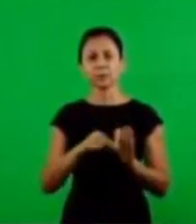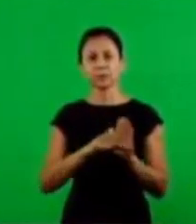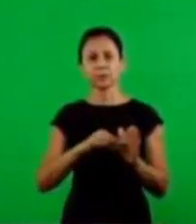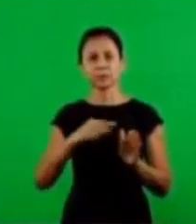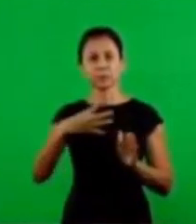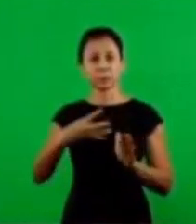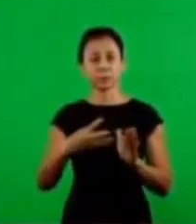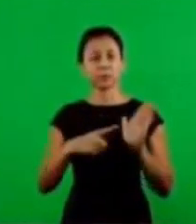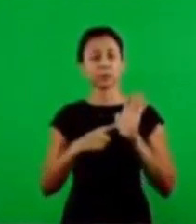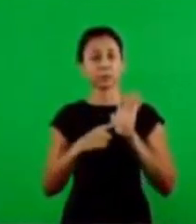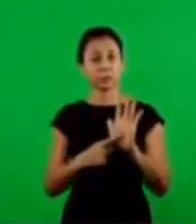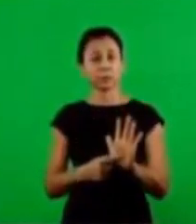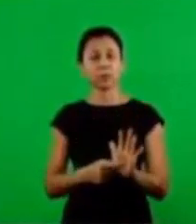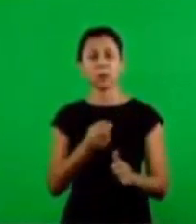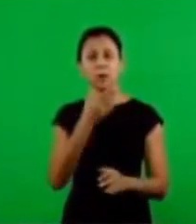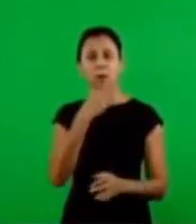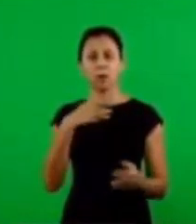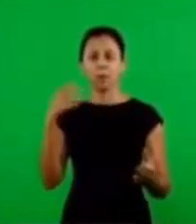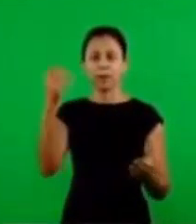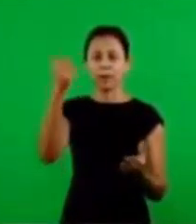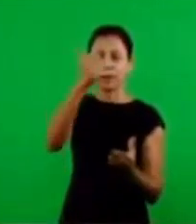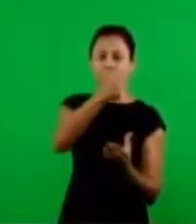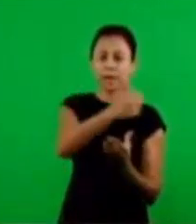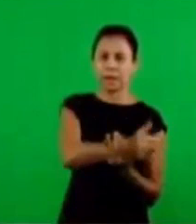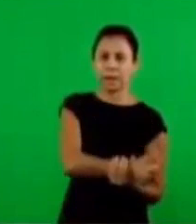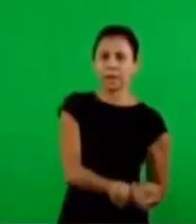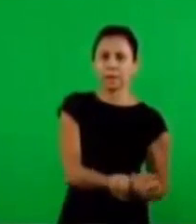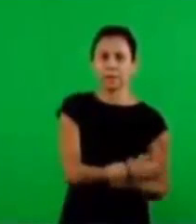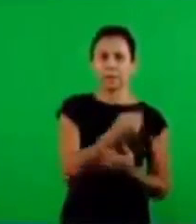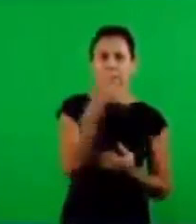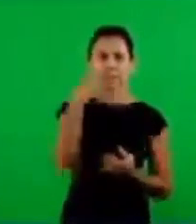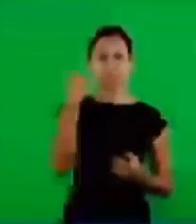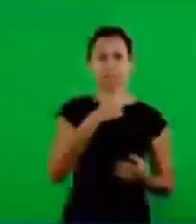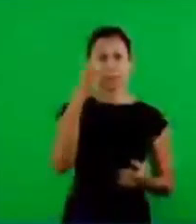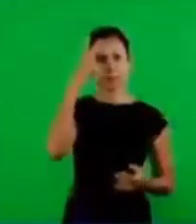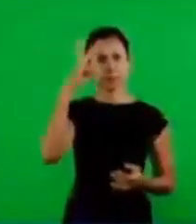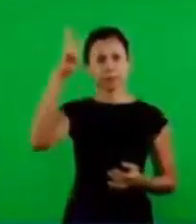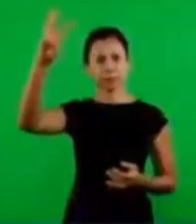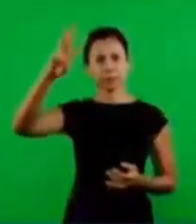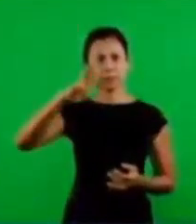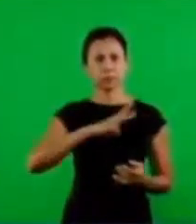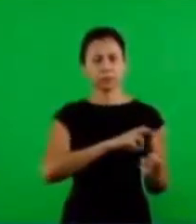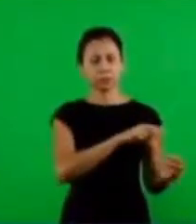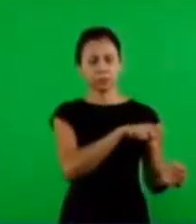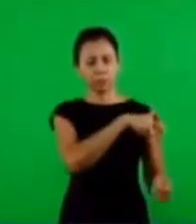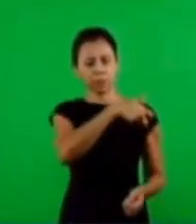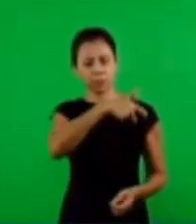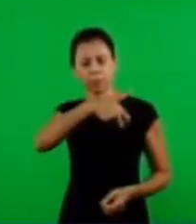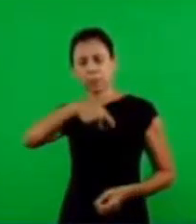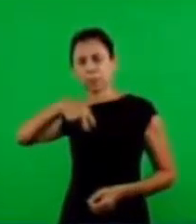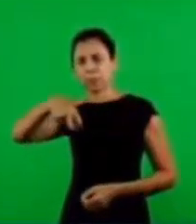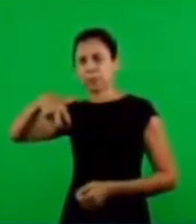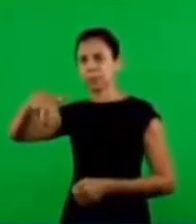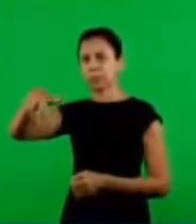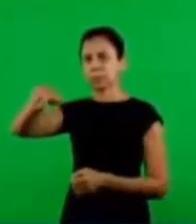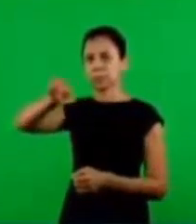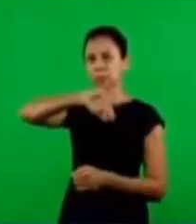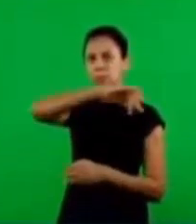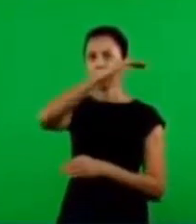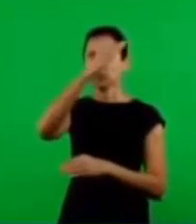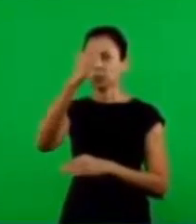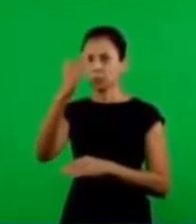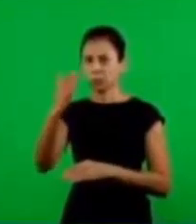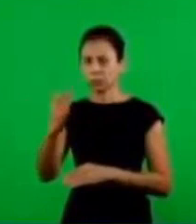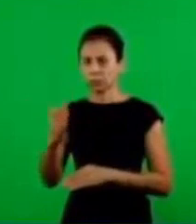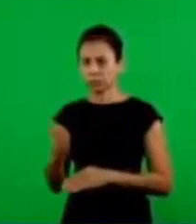it says when Abraham carried Isaac on the third day the third day is the moment